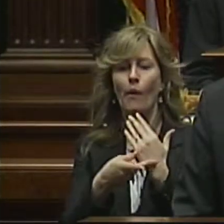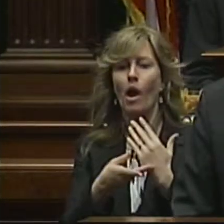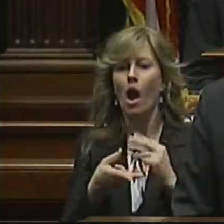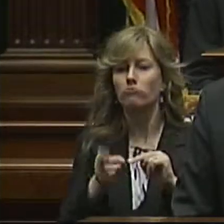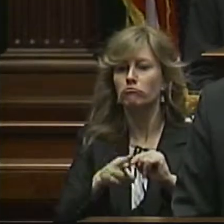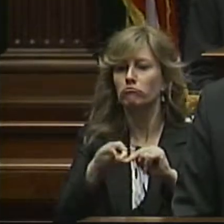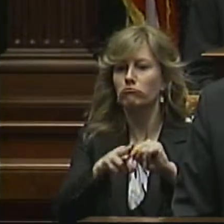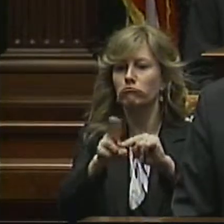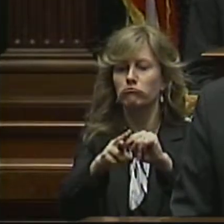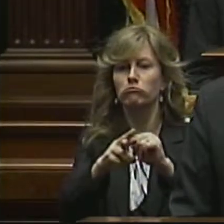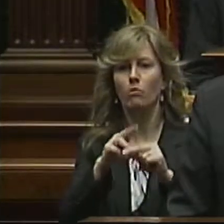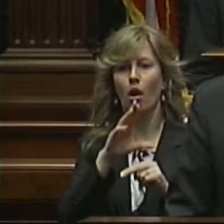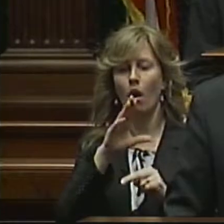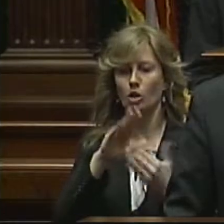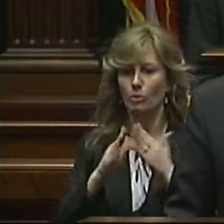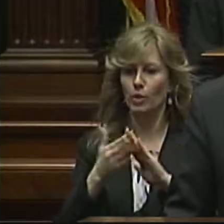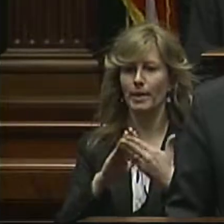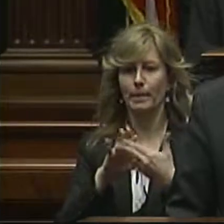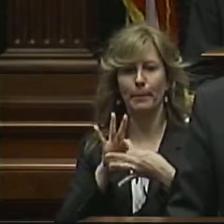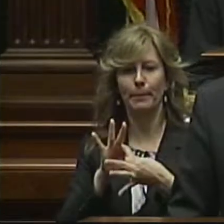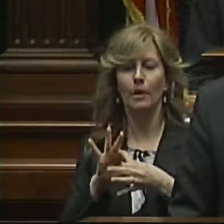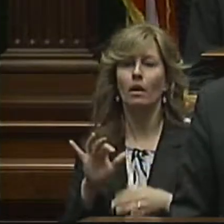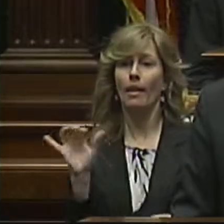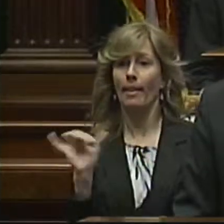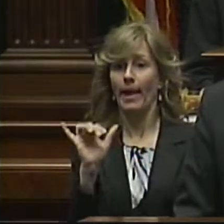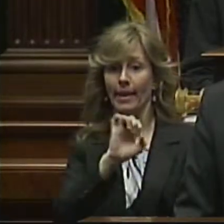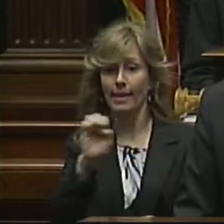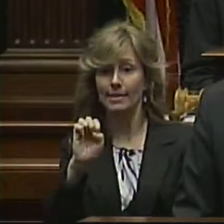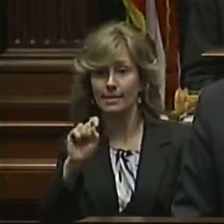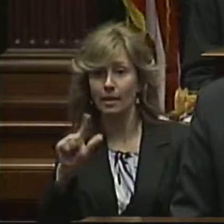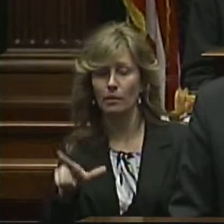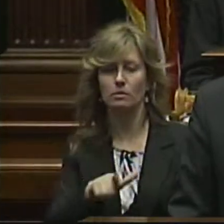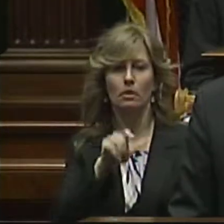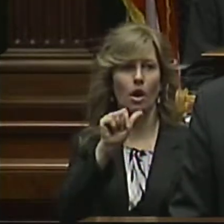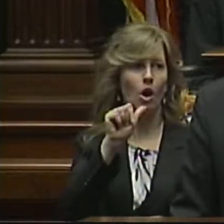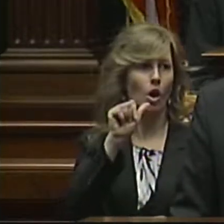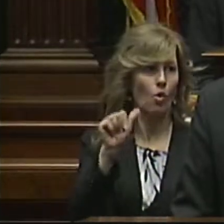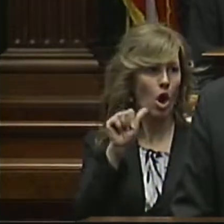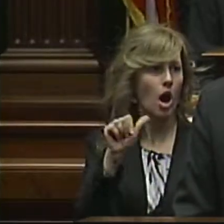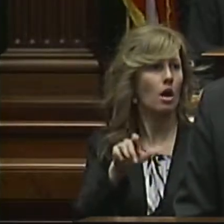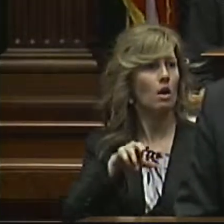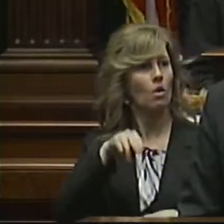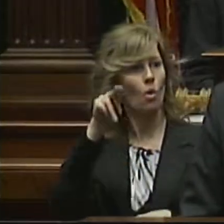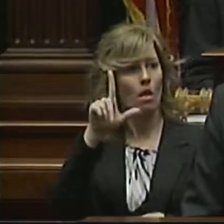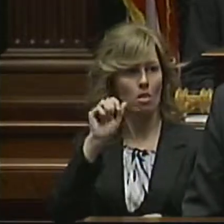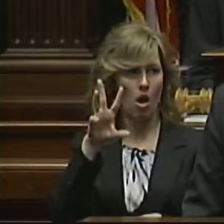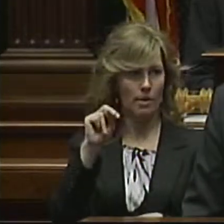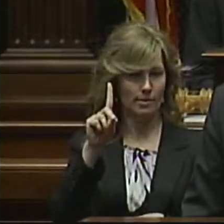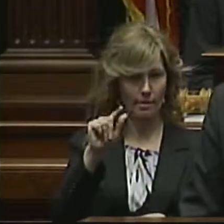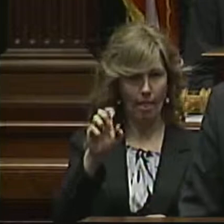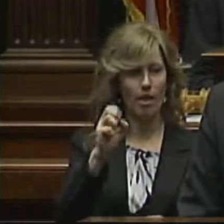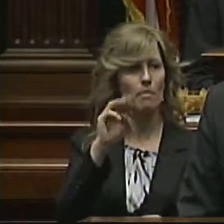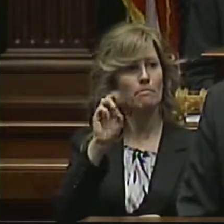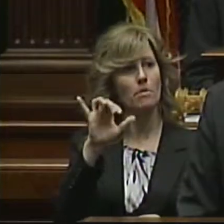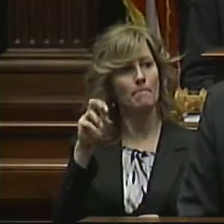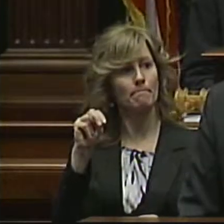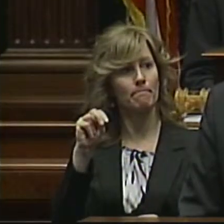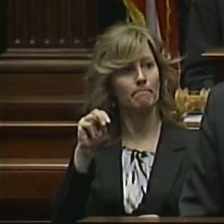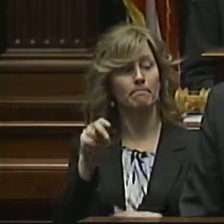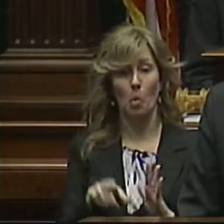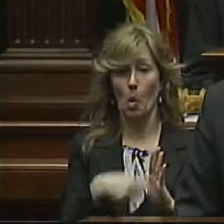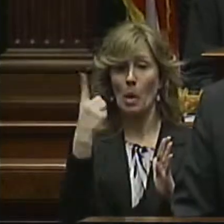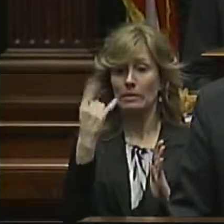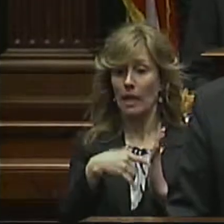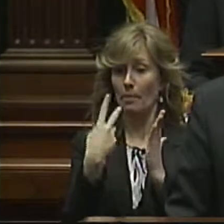community partnerships in places like East St. Louis, Aurora, North Lawndale, and in Marion. Once our Birth to Five